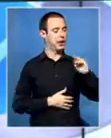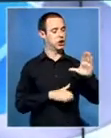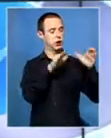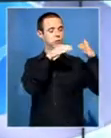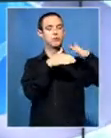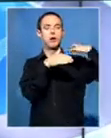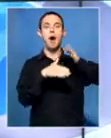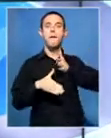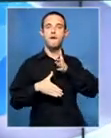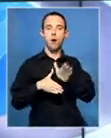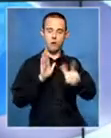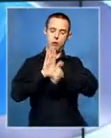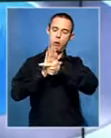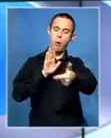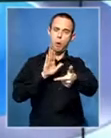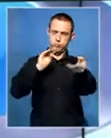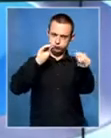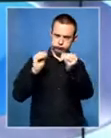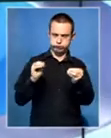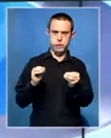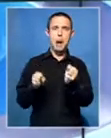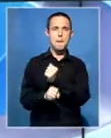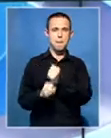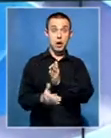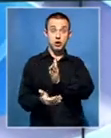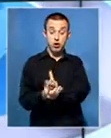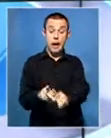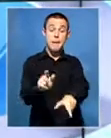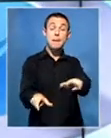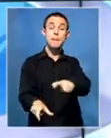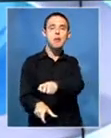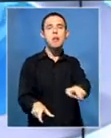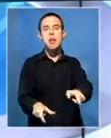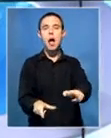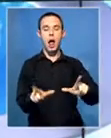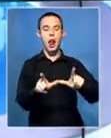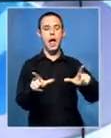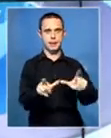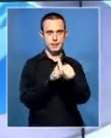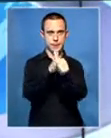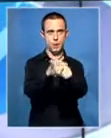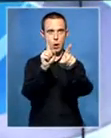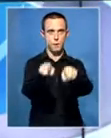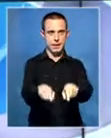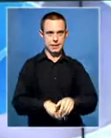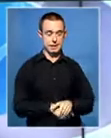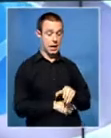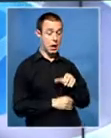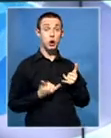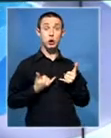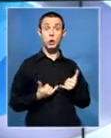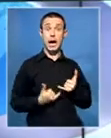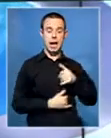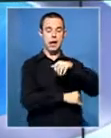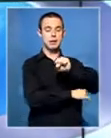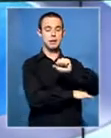review legislation to limit access to guns that end up in the wrong hands. SAFA says the focus should